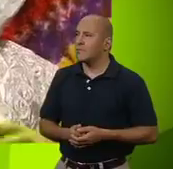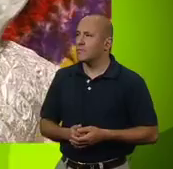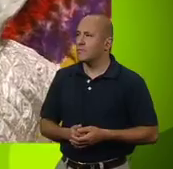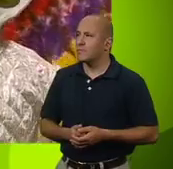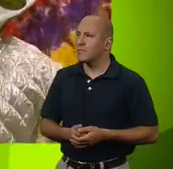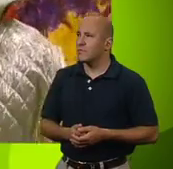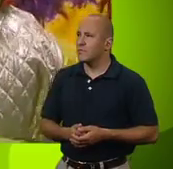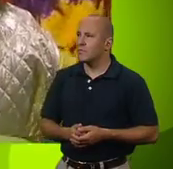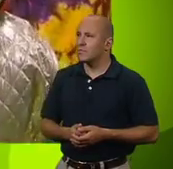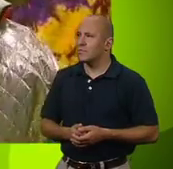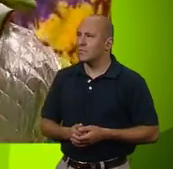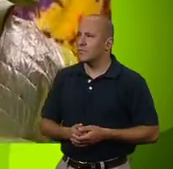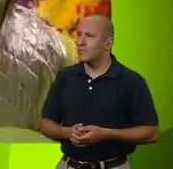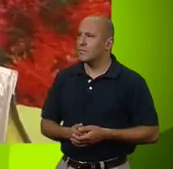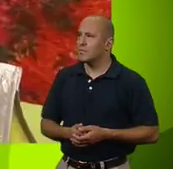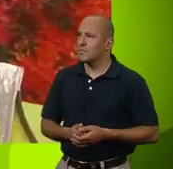Oh!